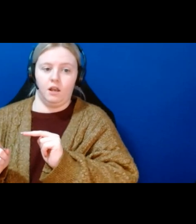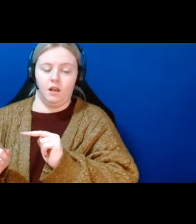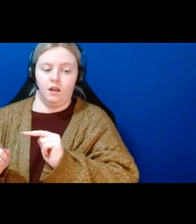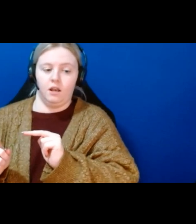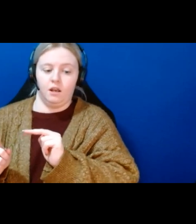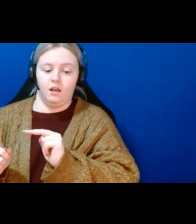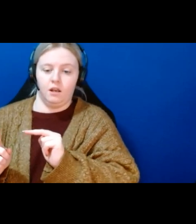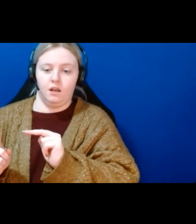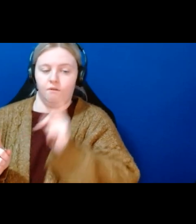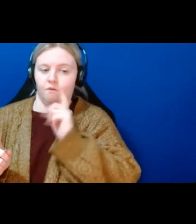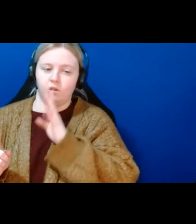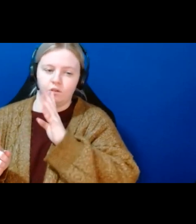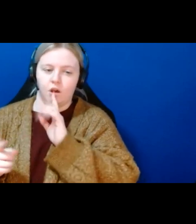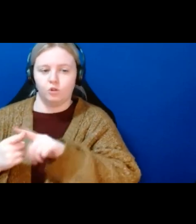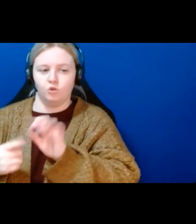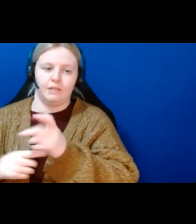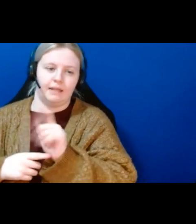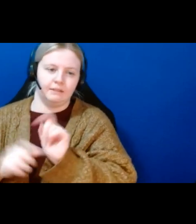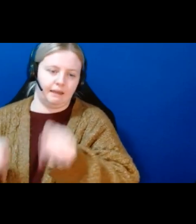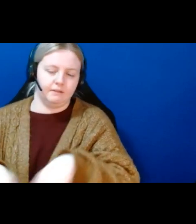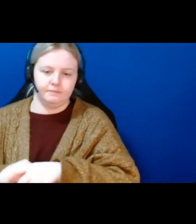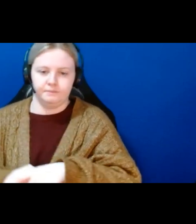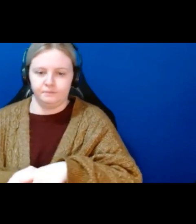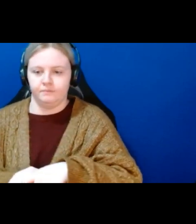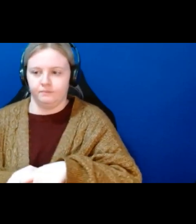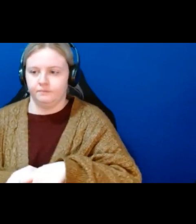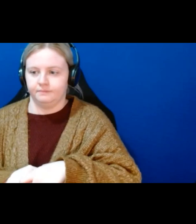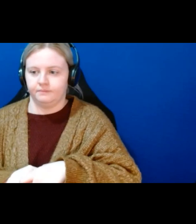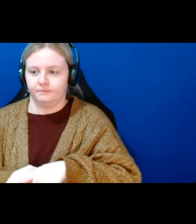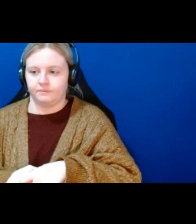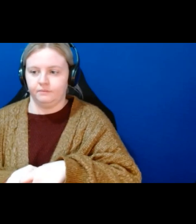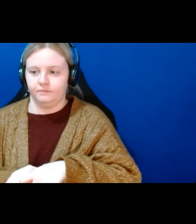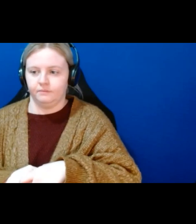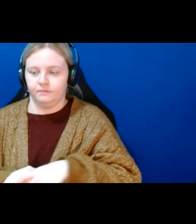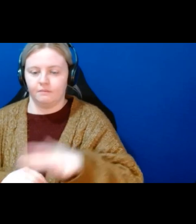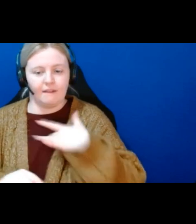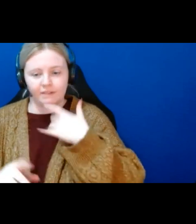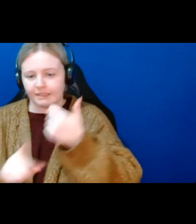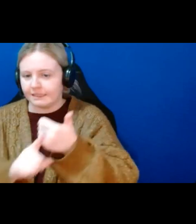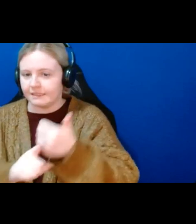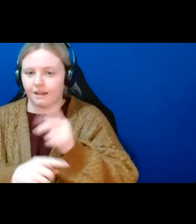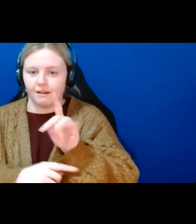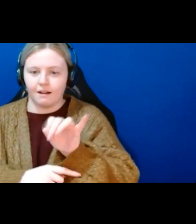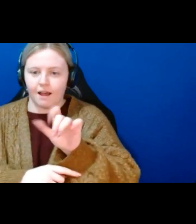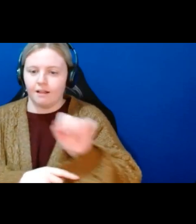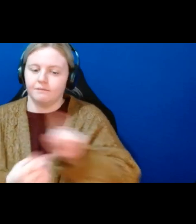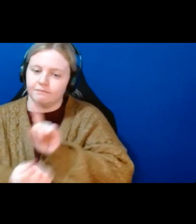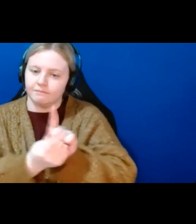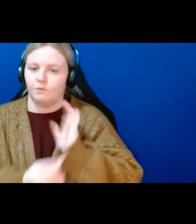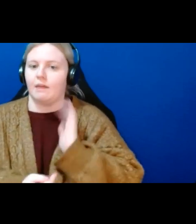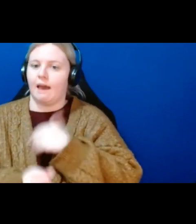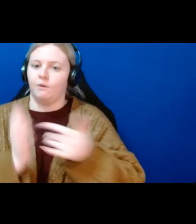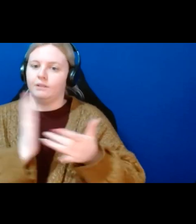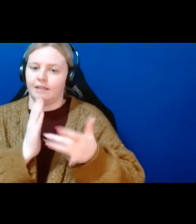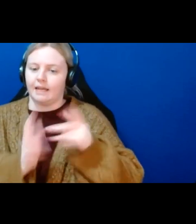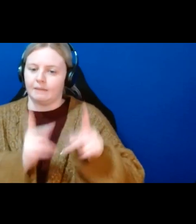for talk to text basically I really feel like you need to go and geek out with our tech guys because I feel like they could learn from you but you could